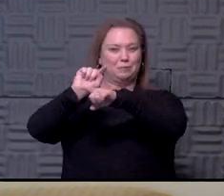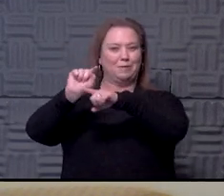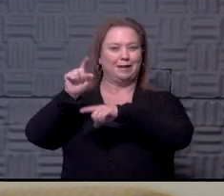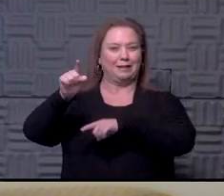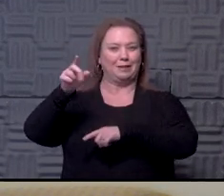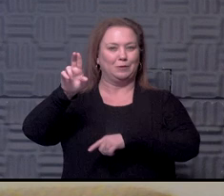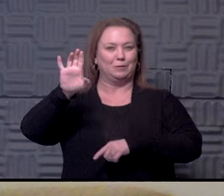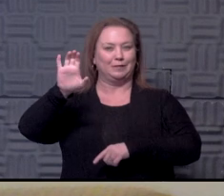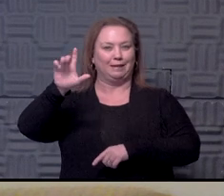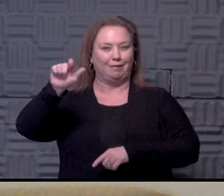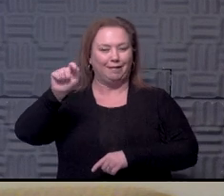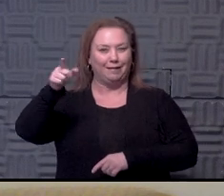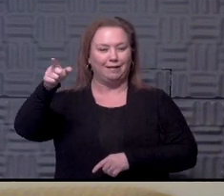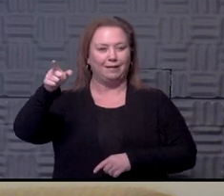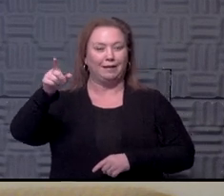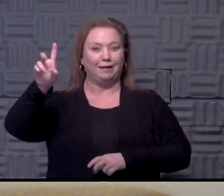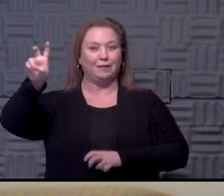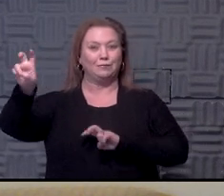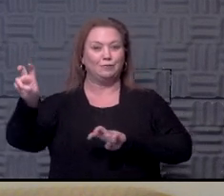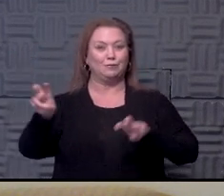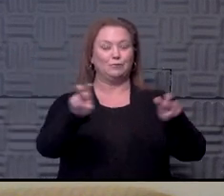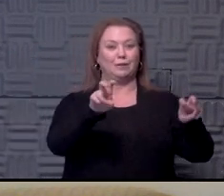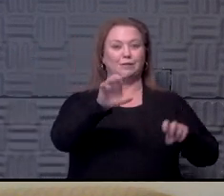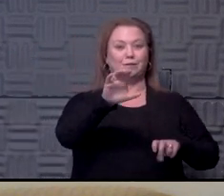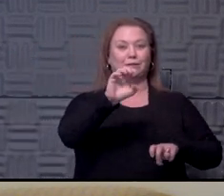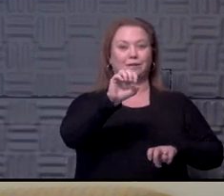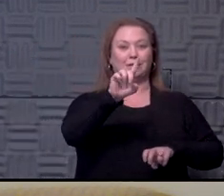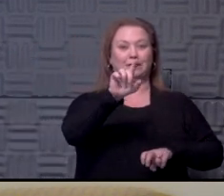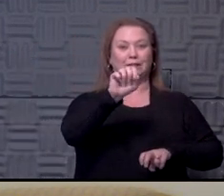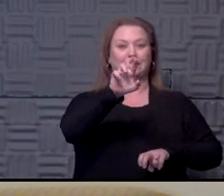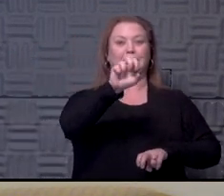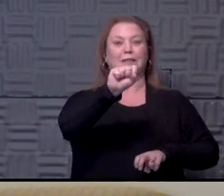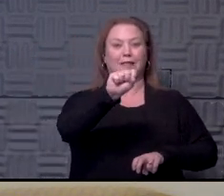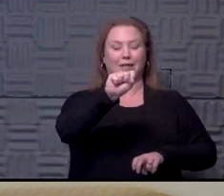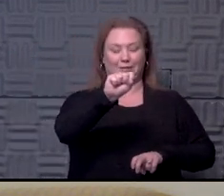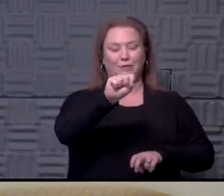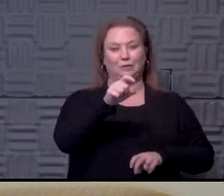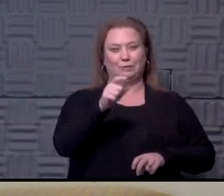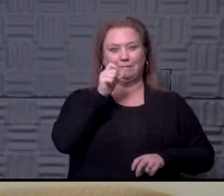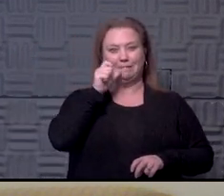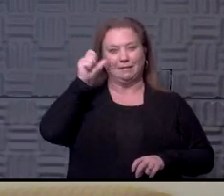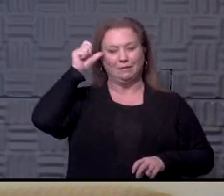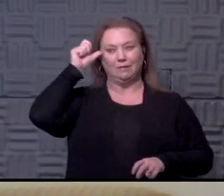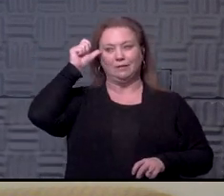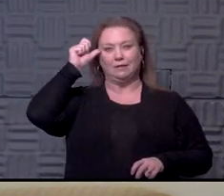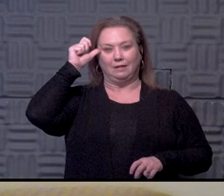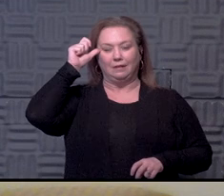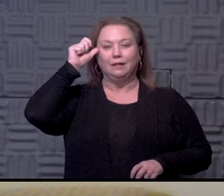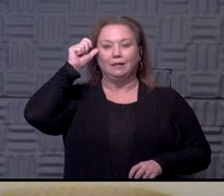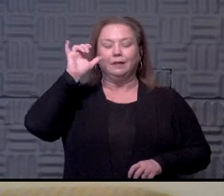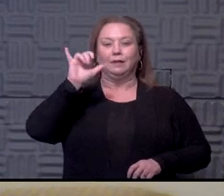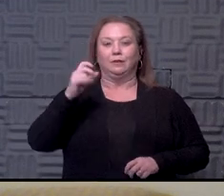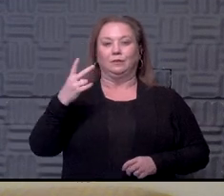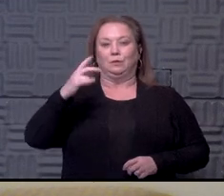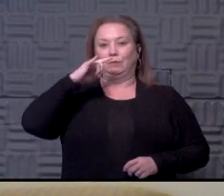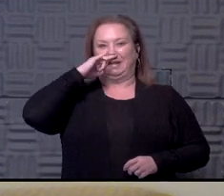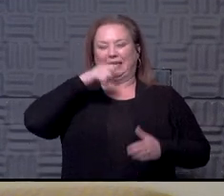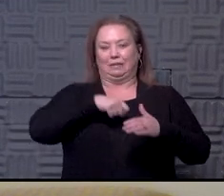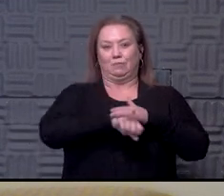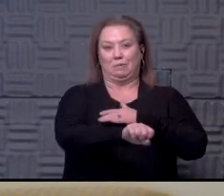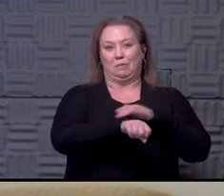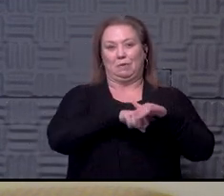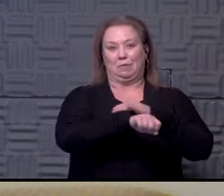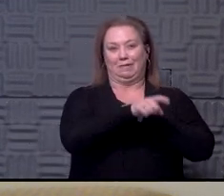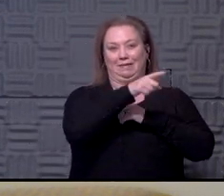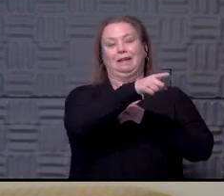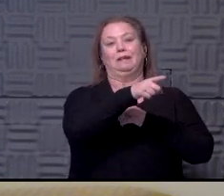and then he got transferred over to Cedars yesterday. So that's where two of my kids were born. And